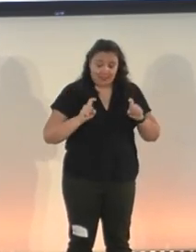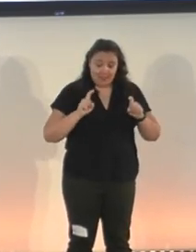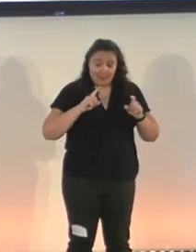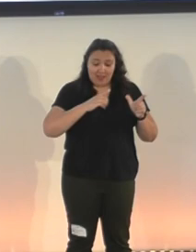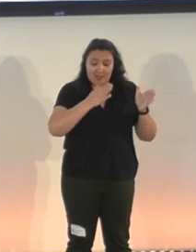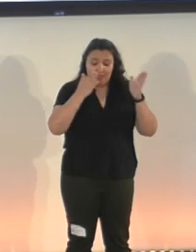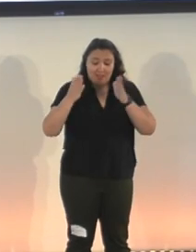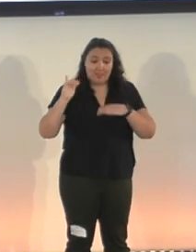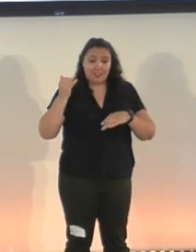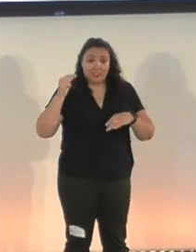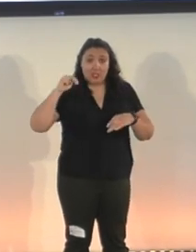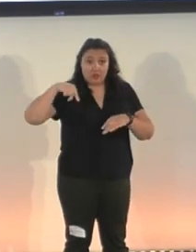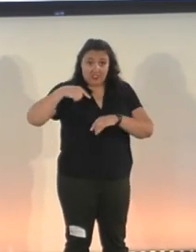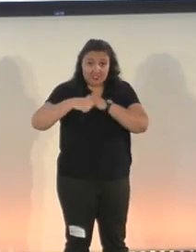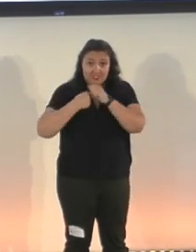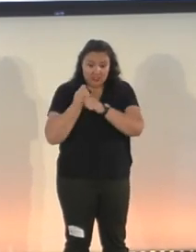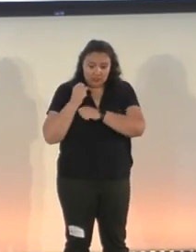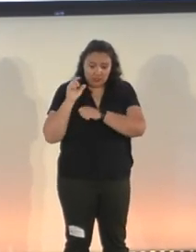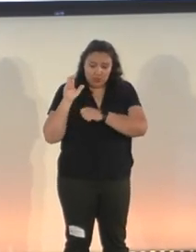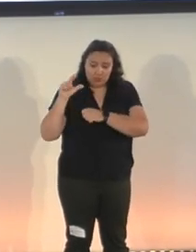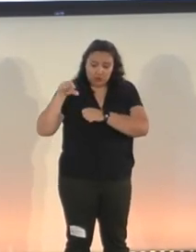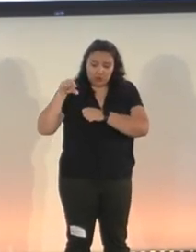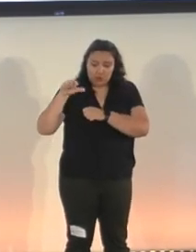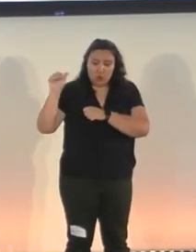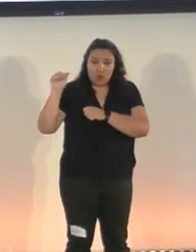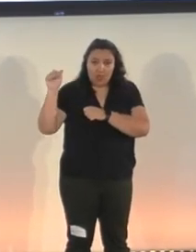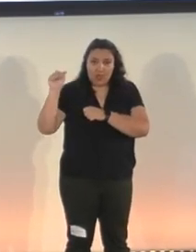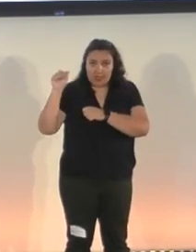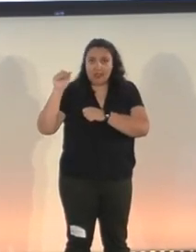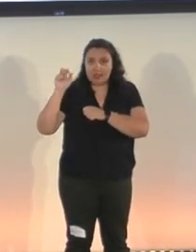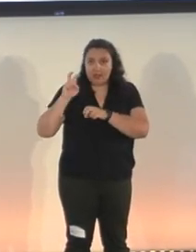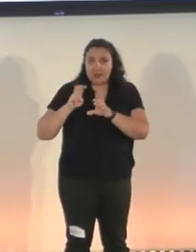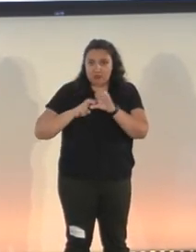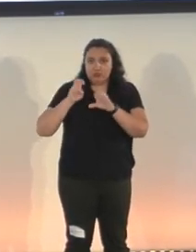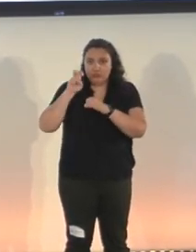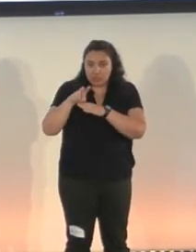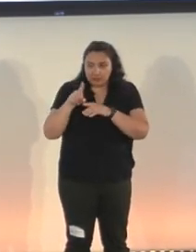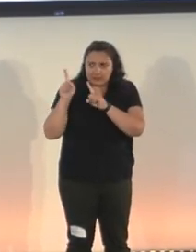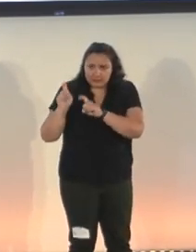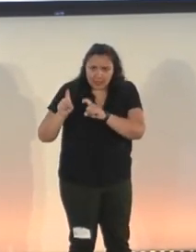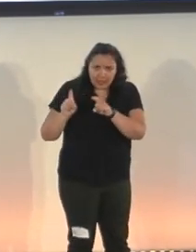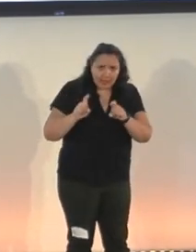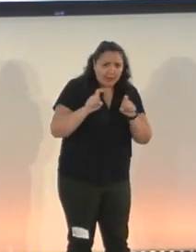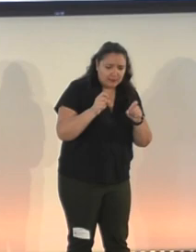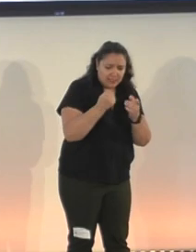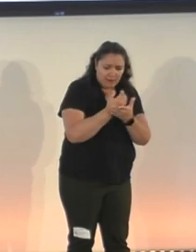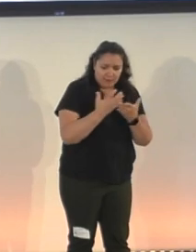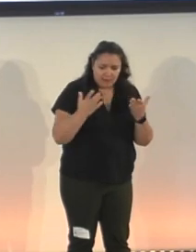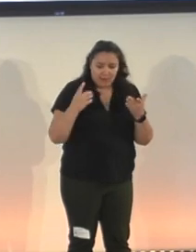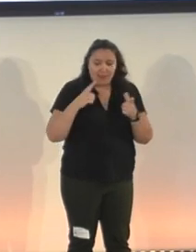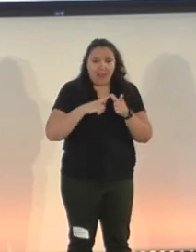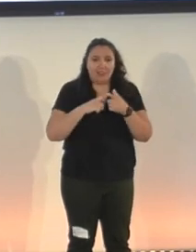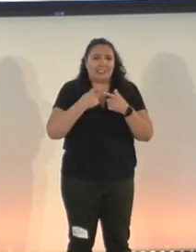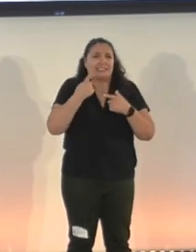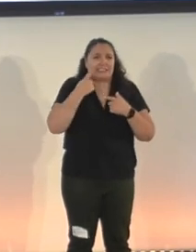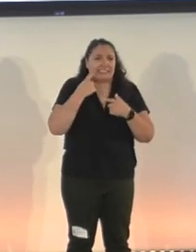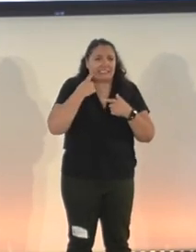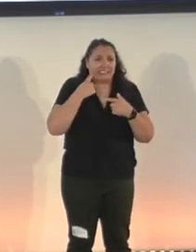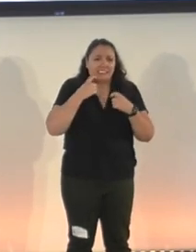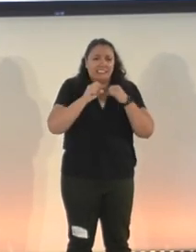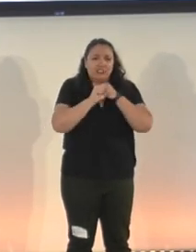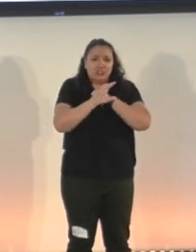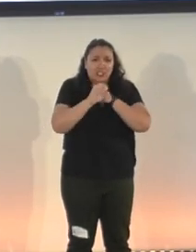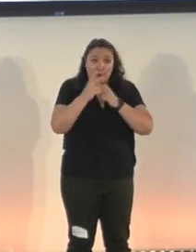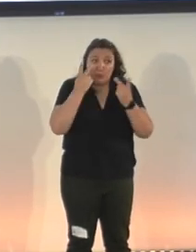January of this year, our QA team jumped into the game to test everything. And in the trailer, you could see there were many